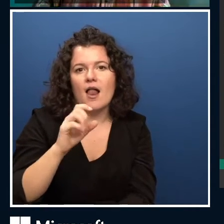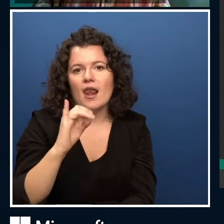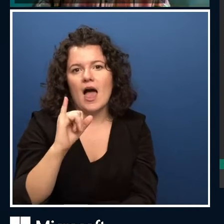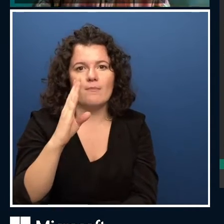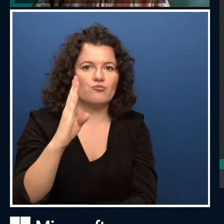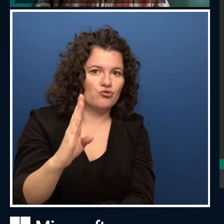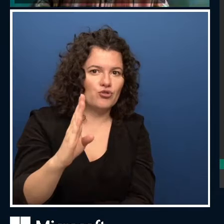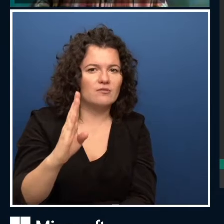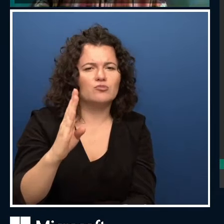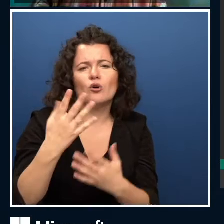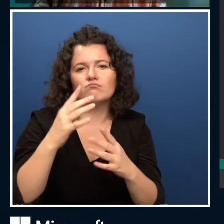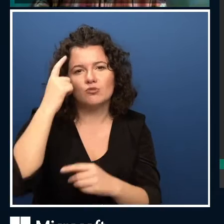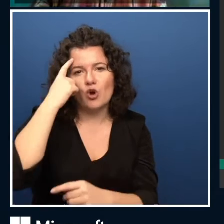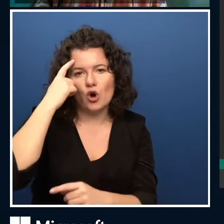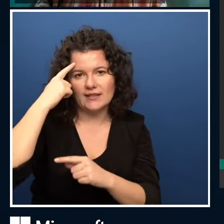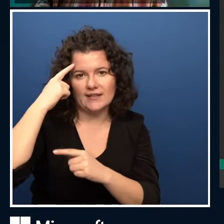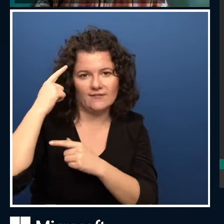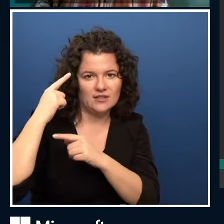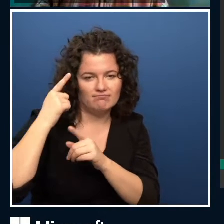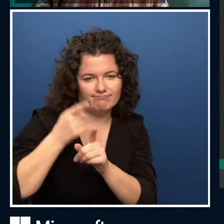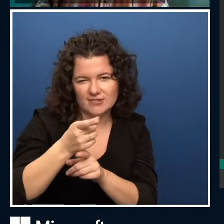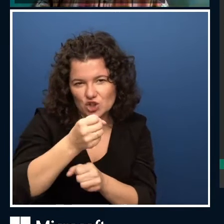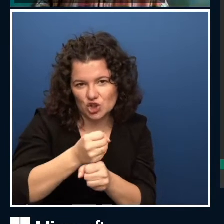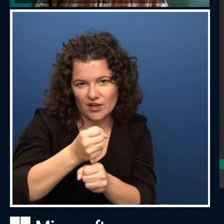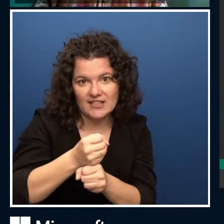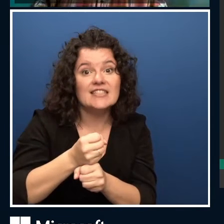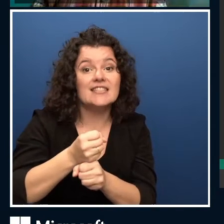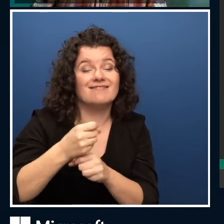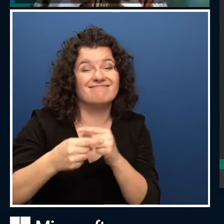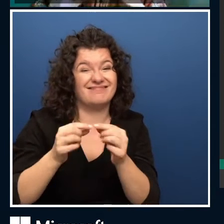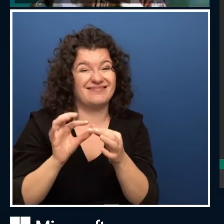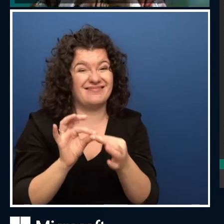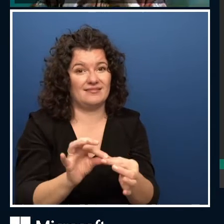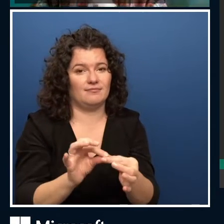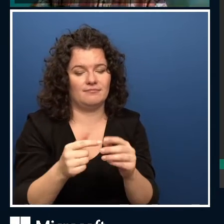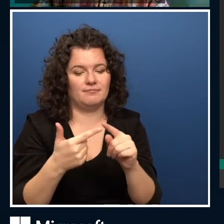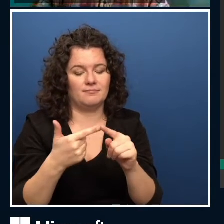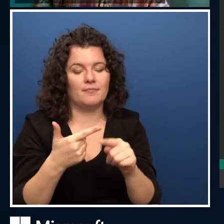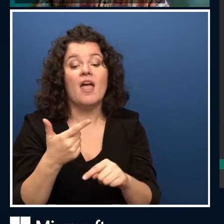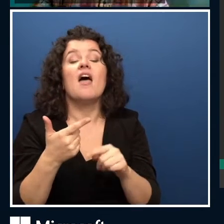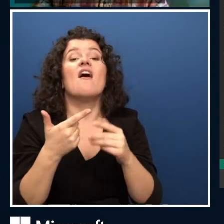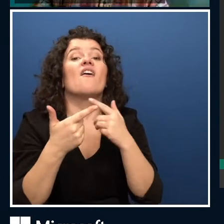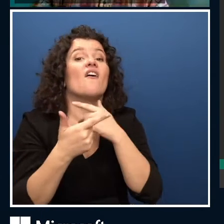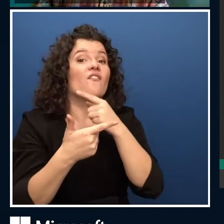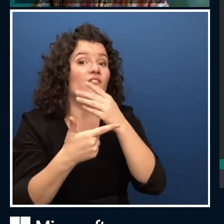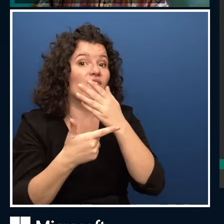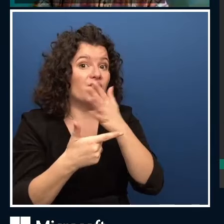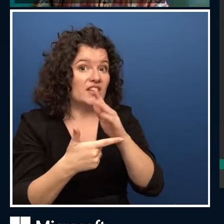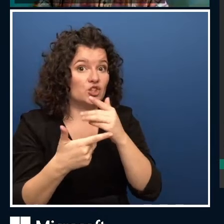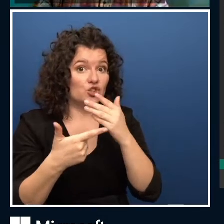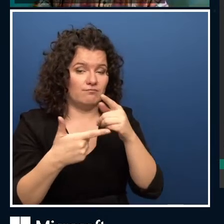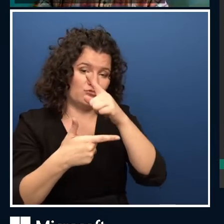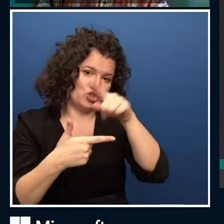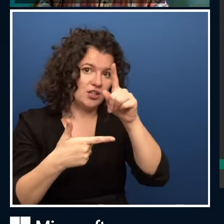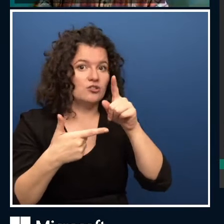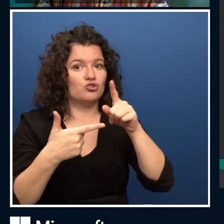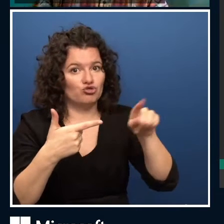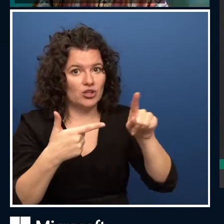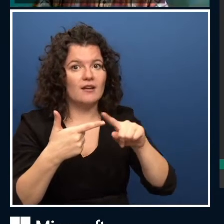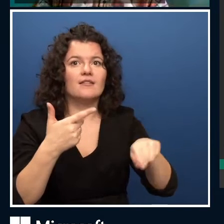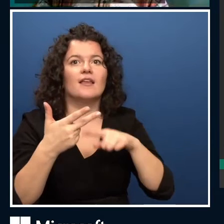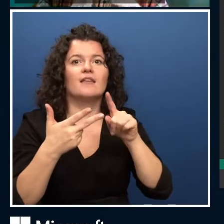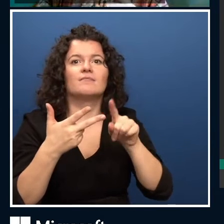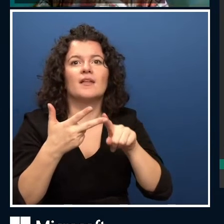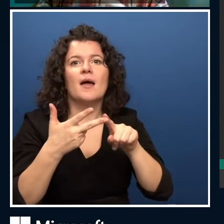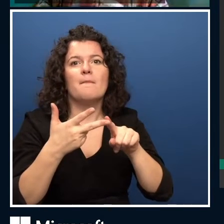After you do that, you also need some key and endpoint URL to the Cognitive Service